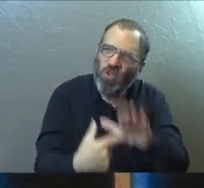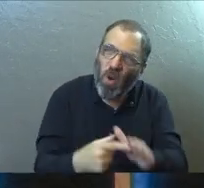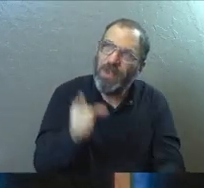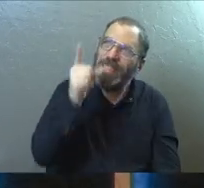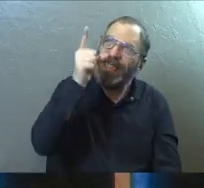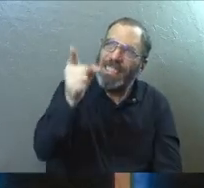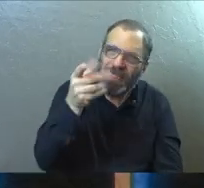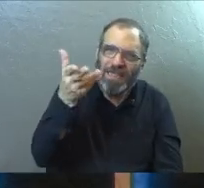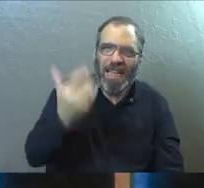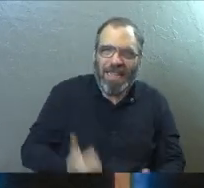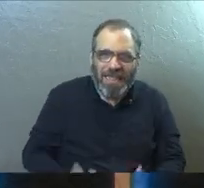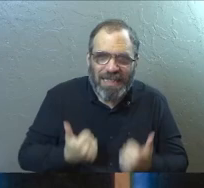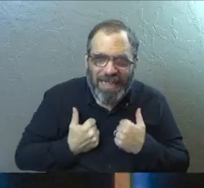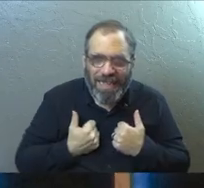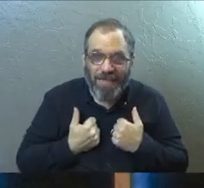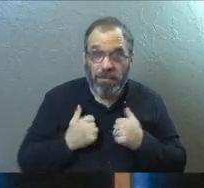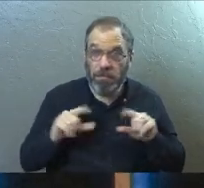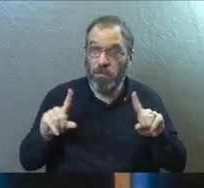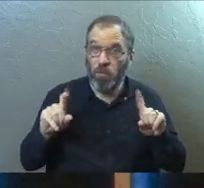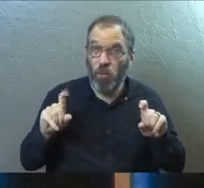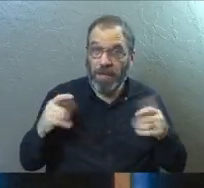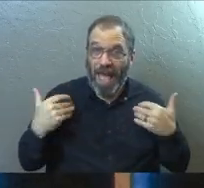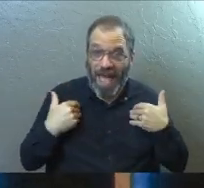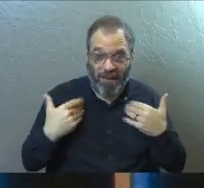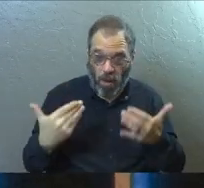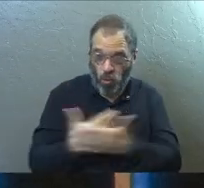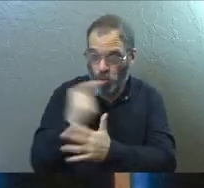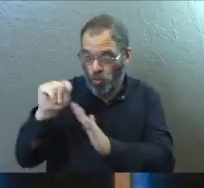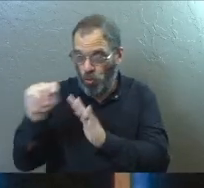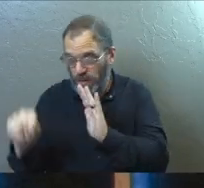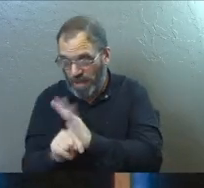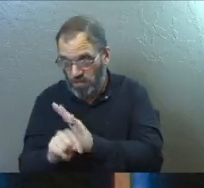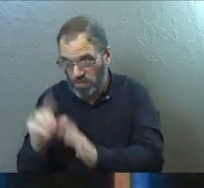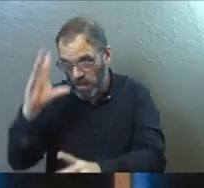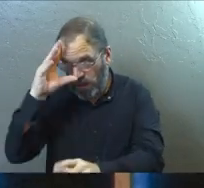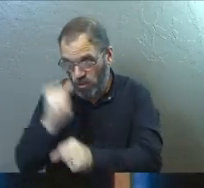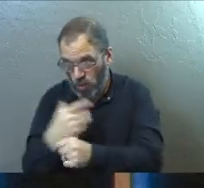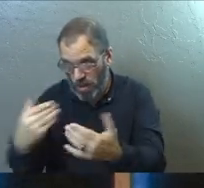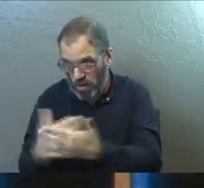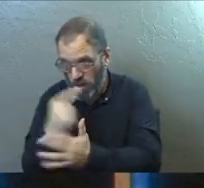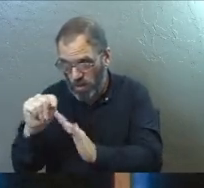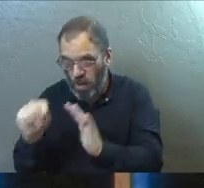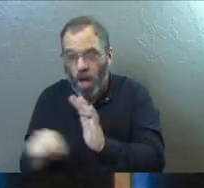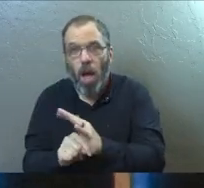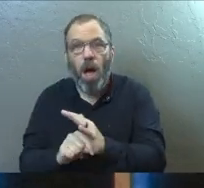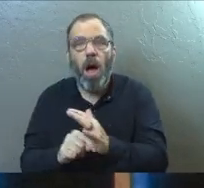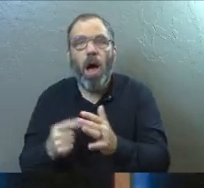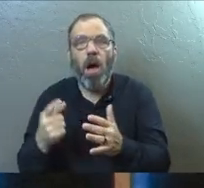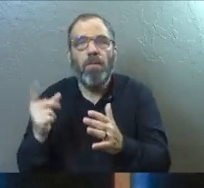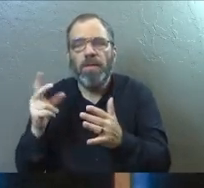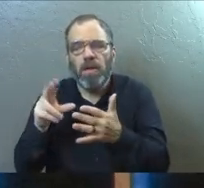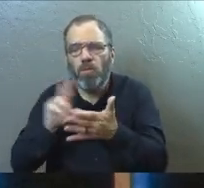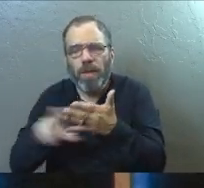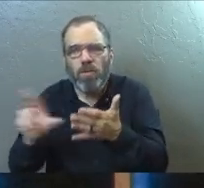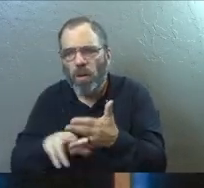us that he is there. You got questions maybe about the New Testament and whether or not you can trust it. Look at the manuscript evidence. There's resources I could get to you where you